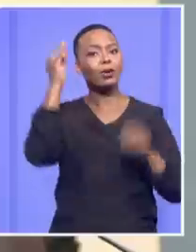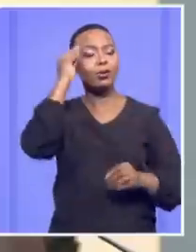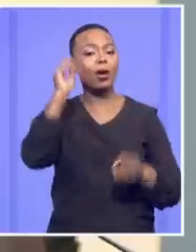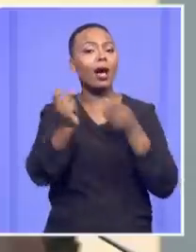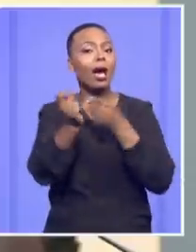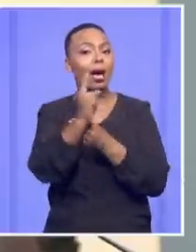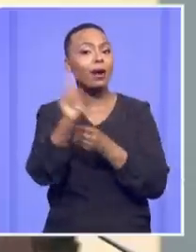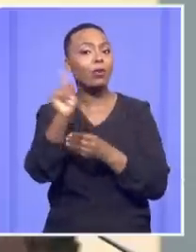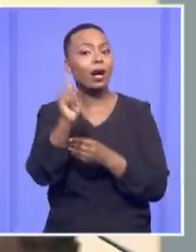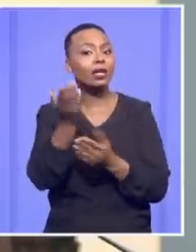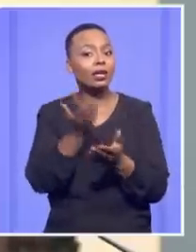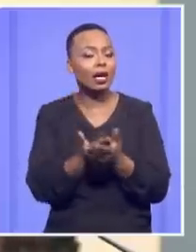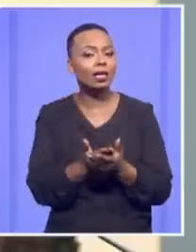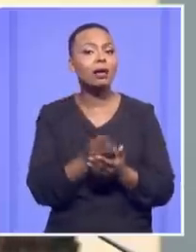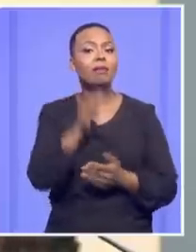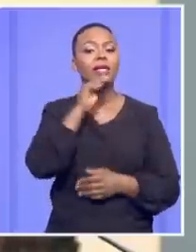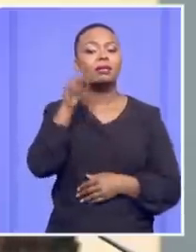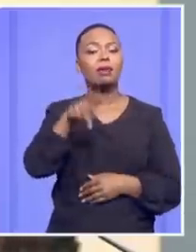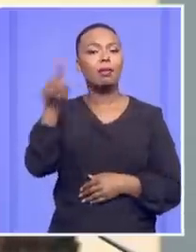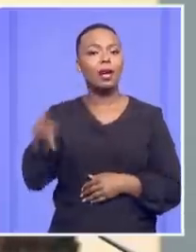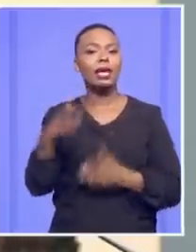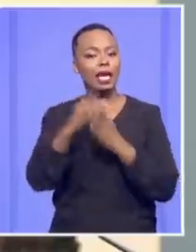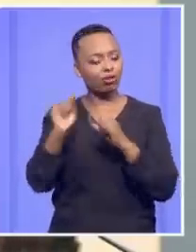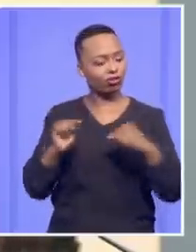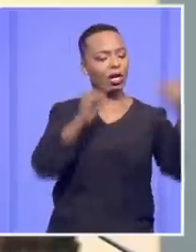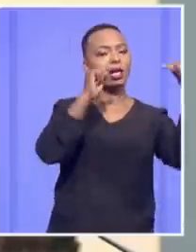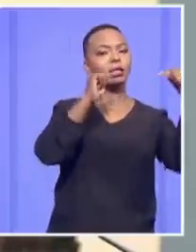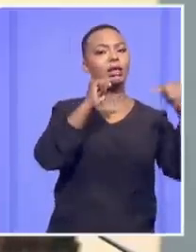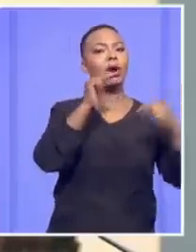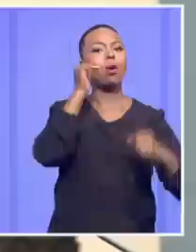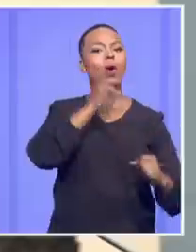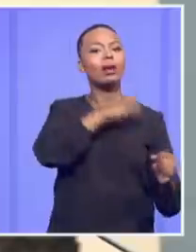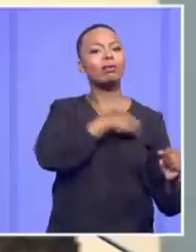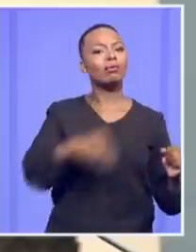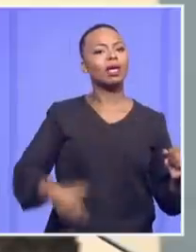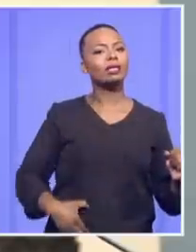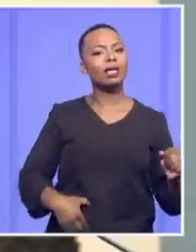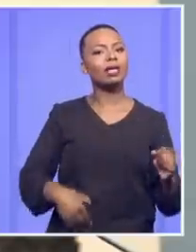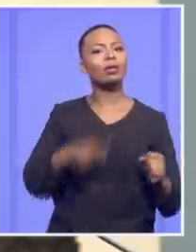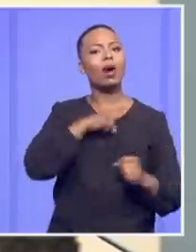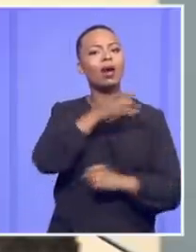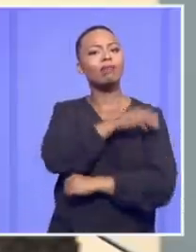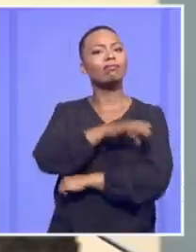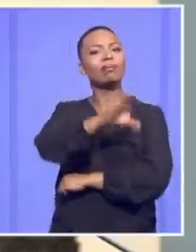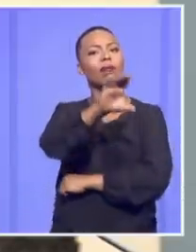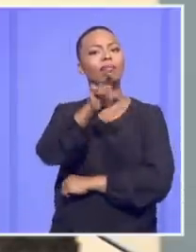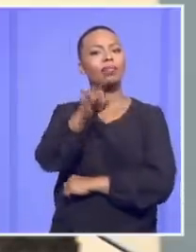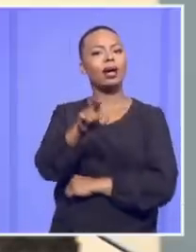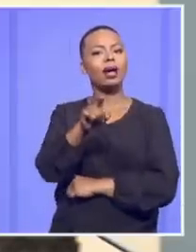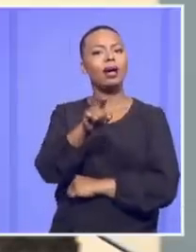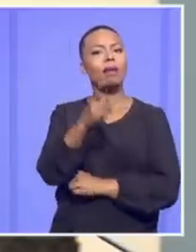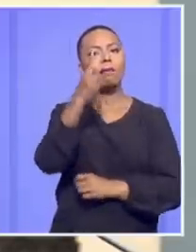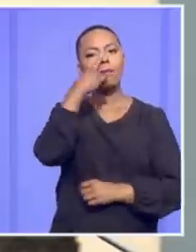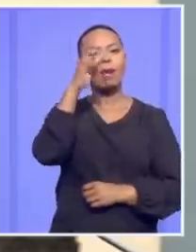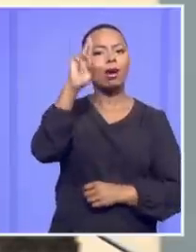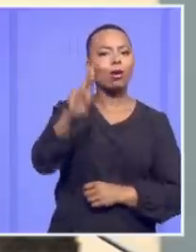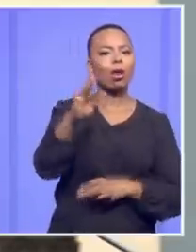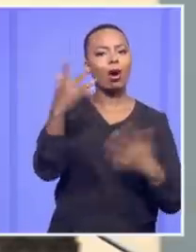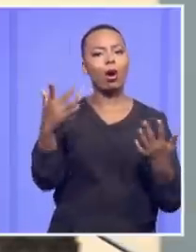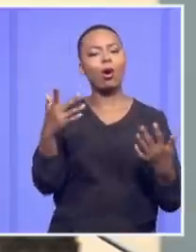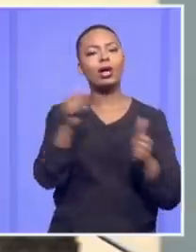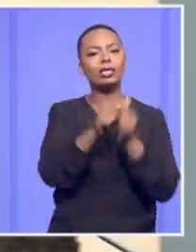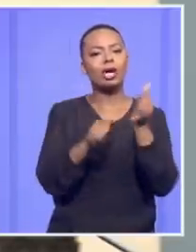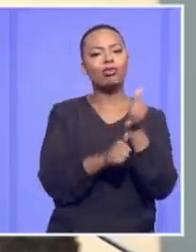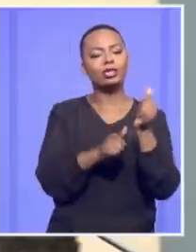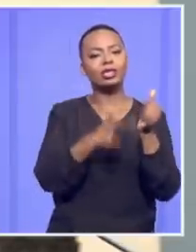have happened then is Advocate Mkwabani would have brought a challenge to say, but when the president designated Minister Lamola or Deputy President Mabuza, he was